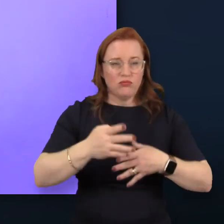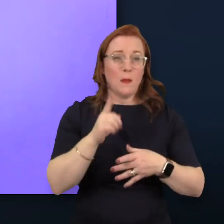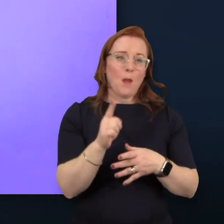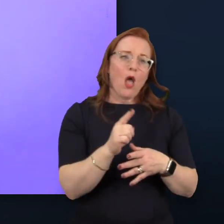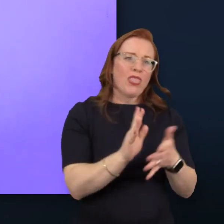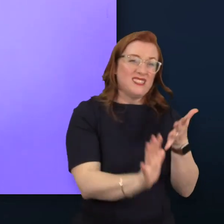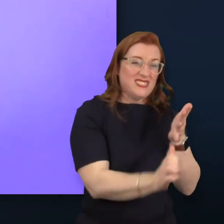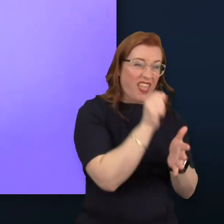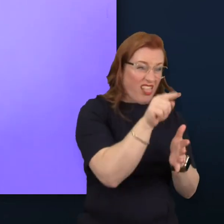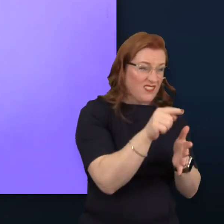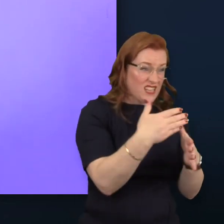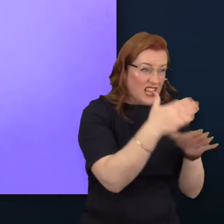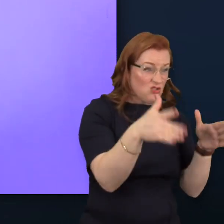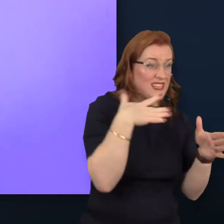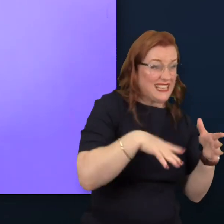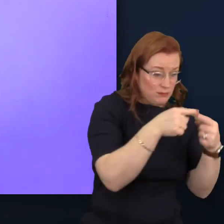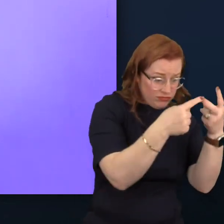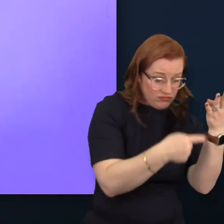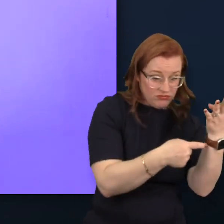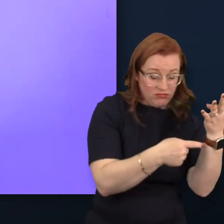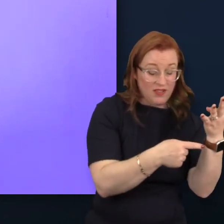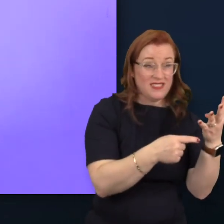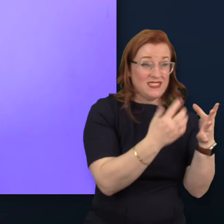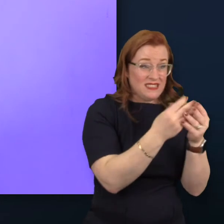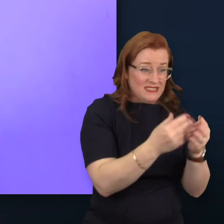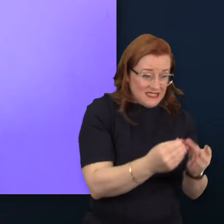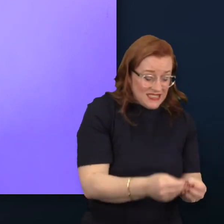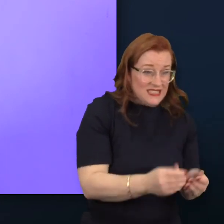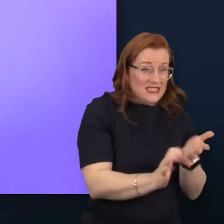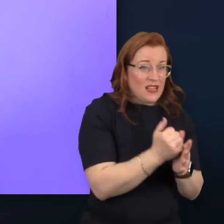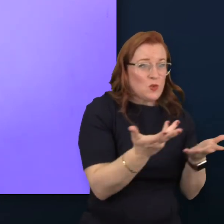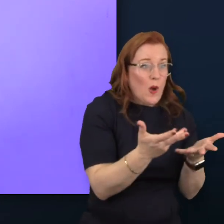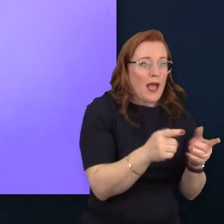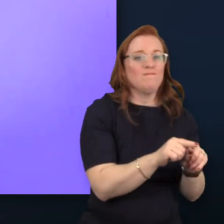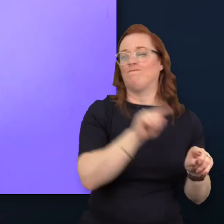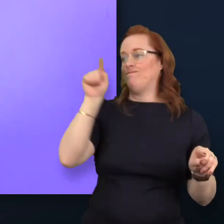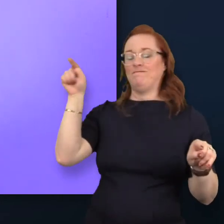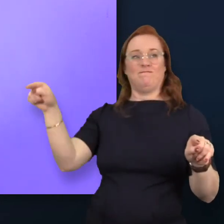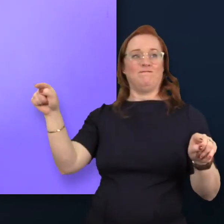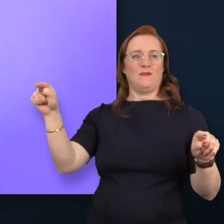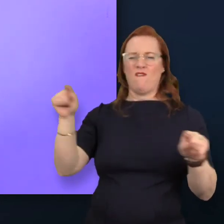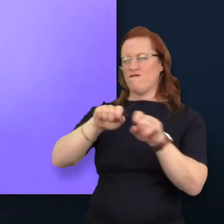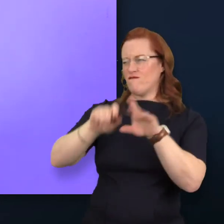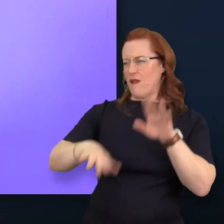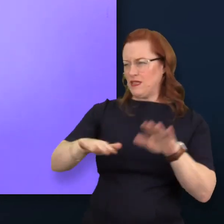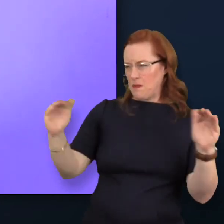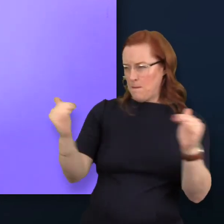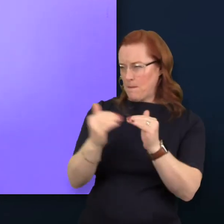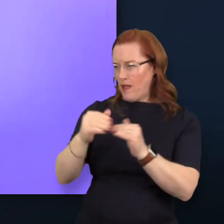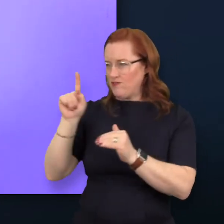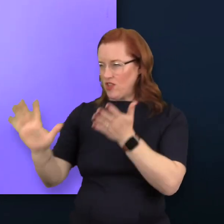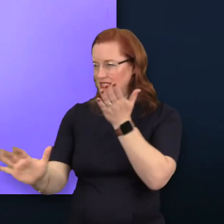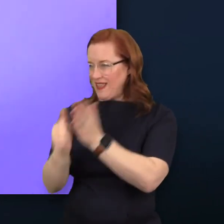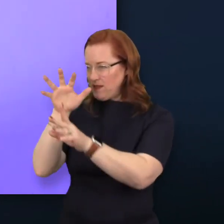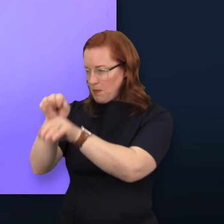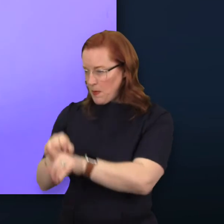in the talent that we need. That talent gap is shaped very similarly to the talents which